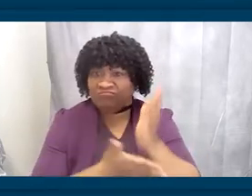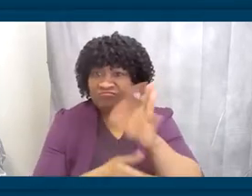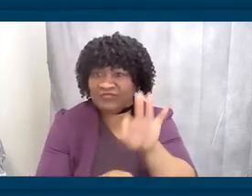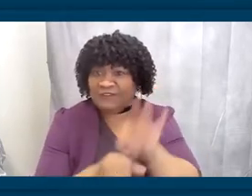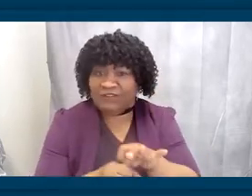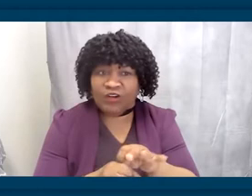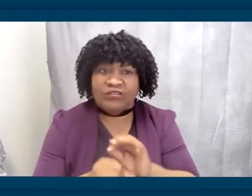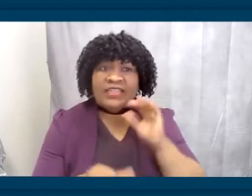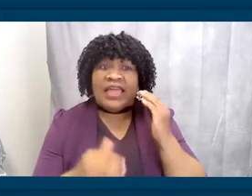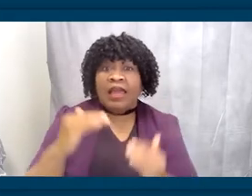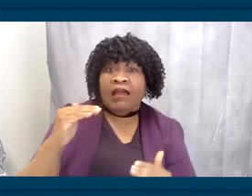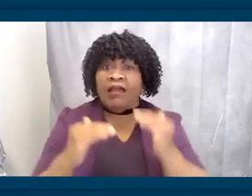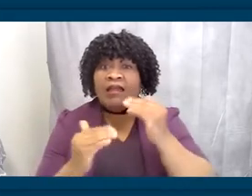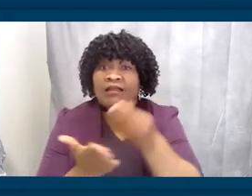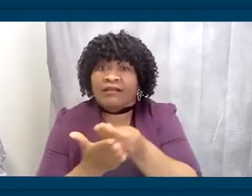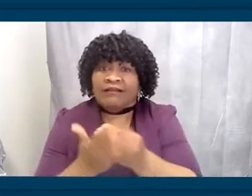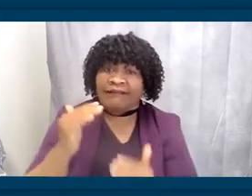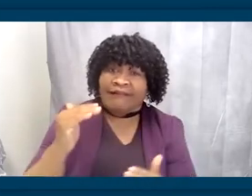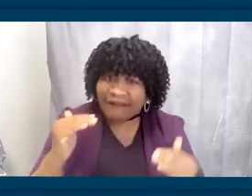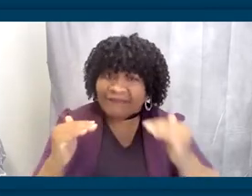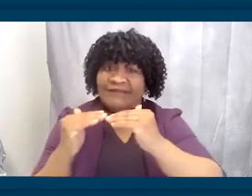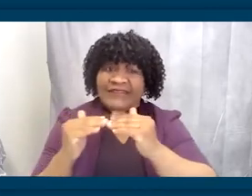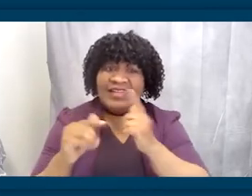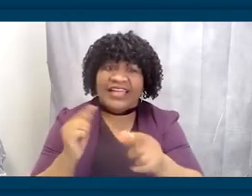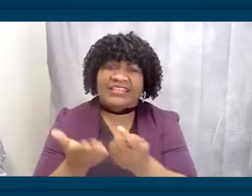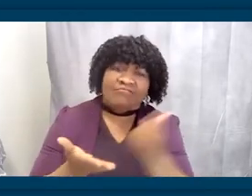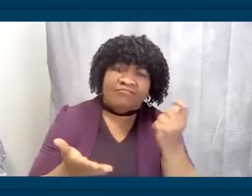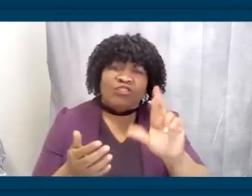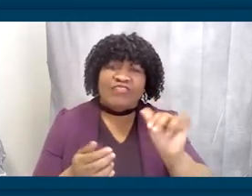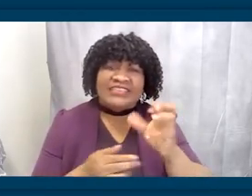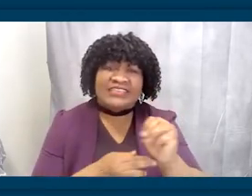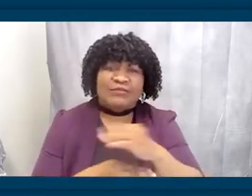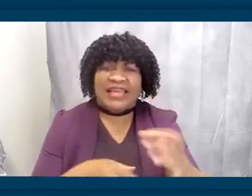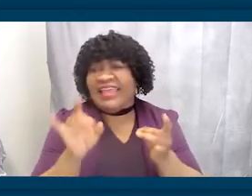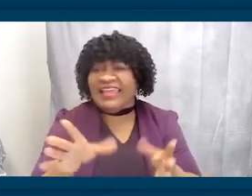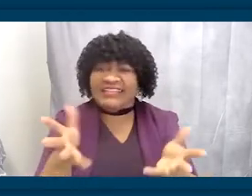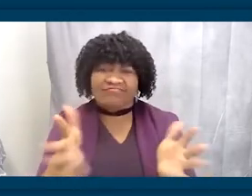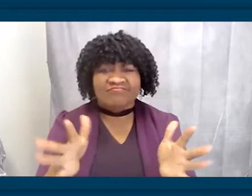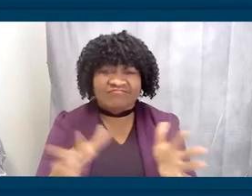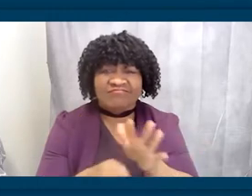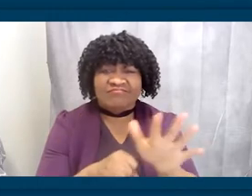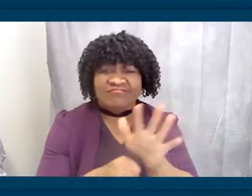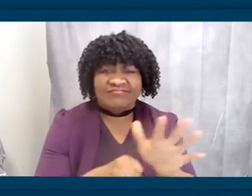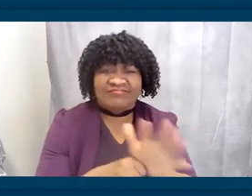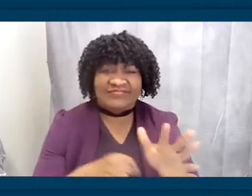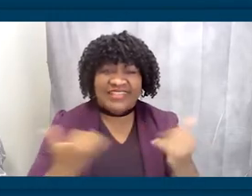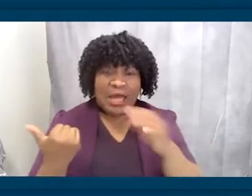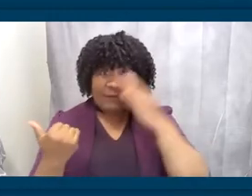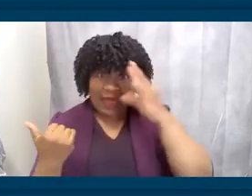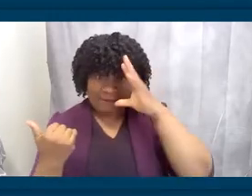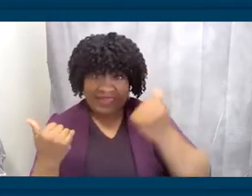all. As a Black man, a husband, a father, a brother, a son, I'm committed to this work.